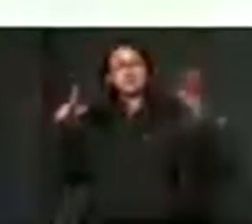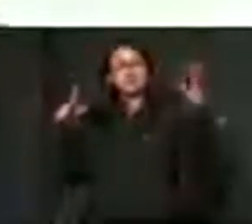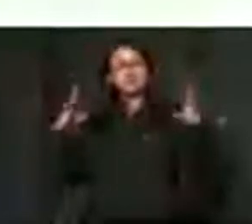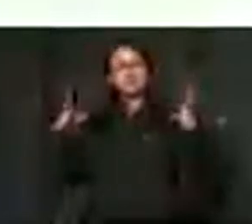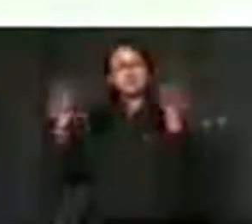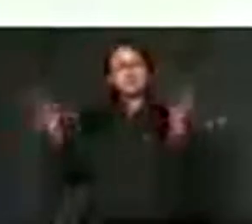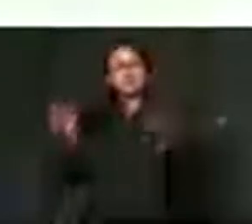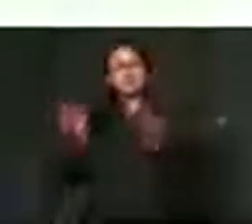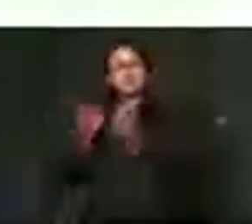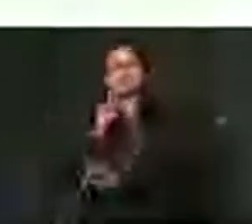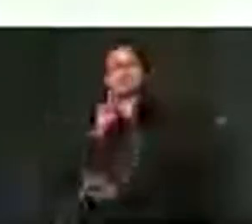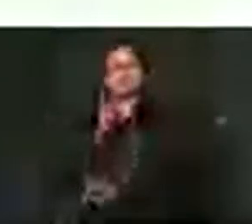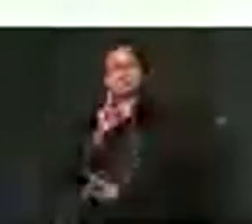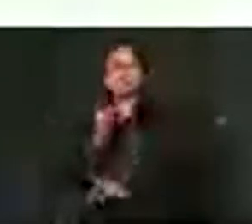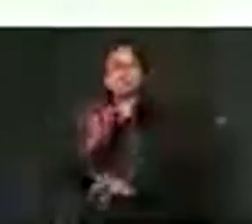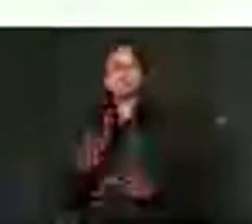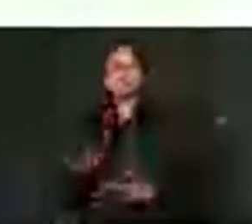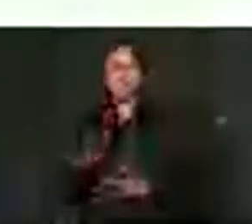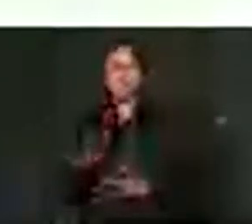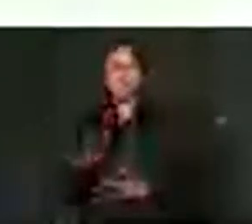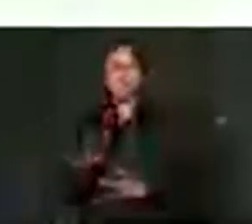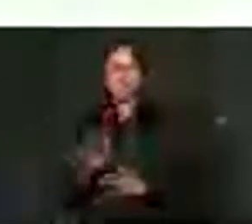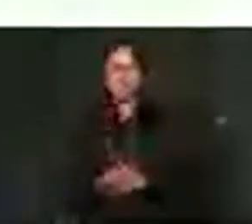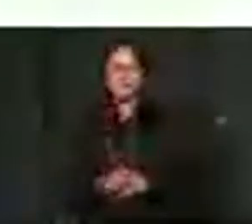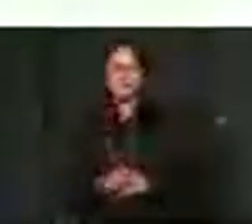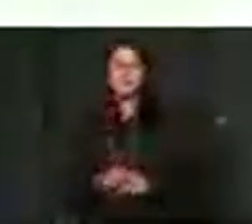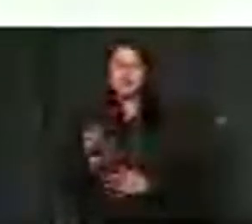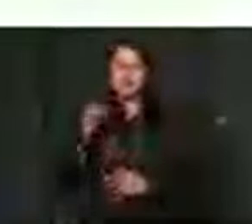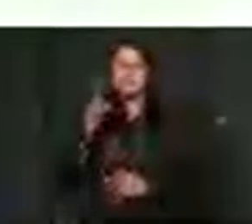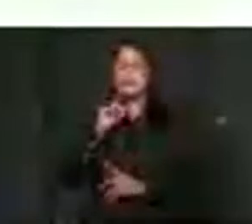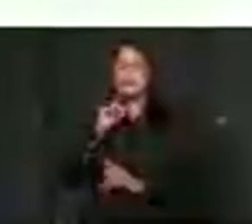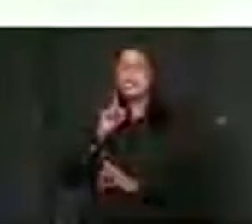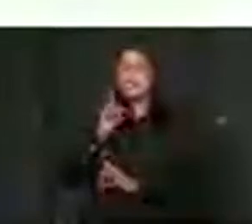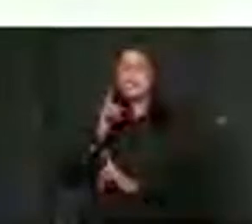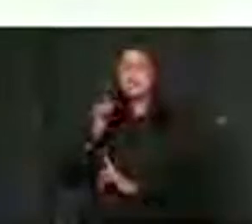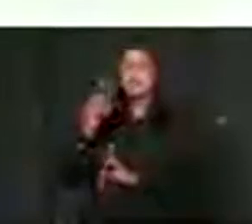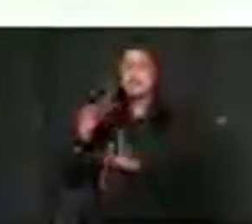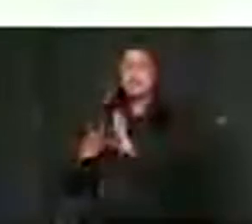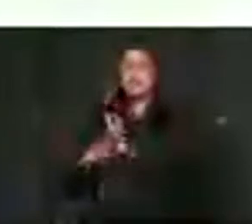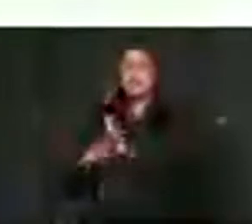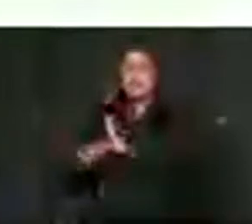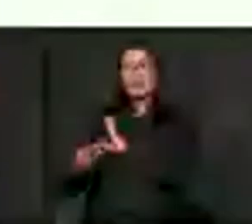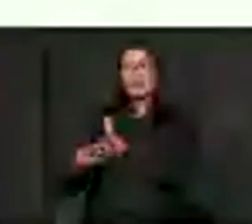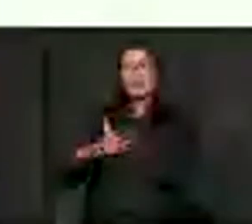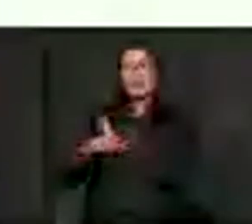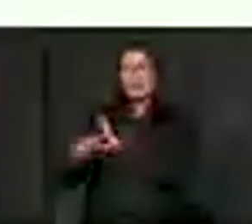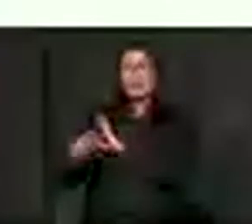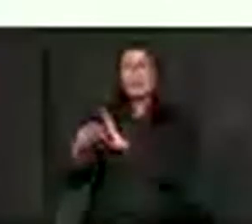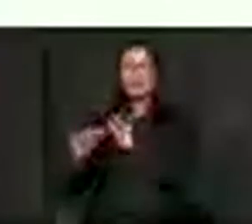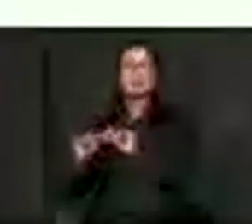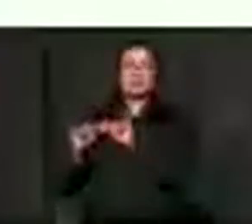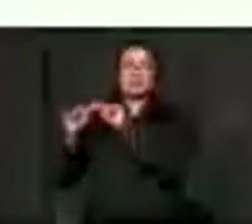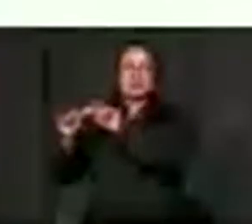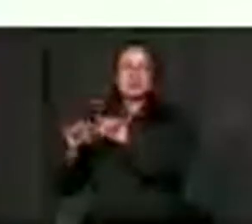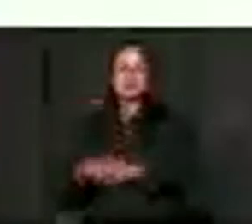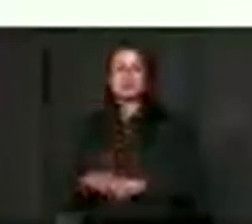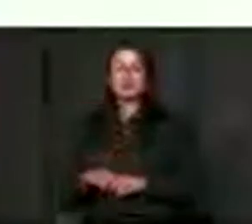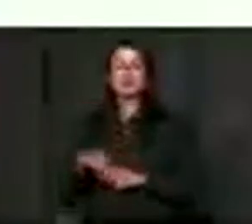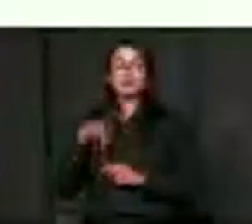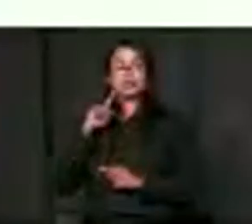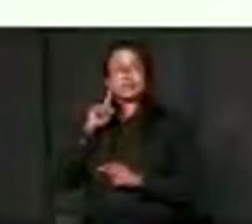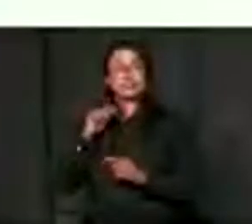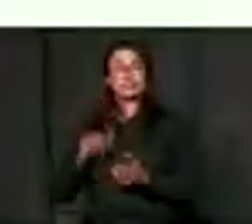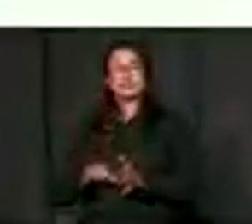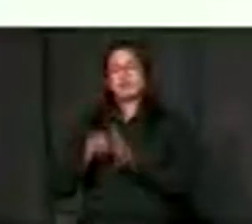Unless we're able or we're happy with the work that we're doing with teachers, we're able to work with them, we're doomed to fail. So this for me was